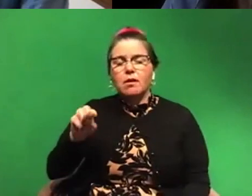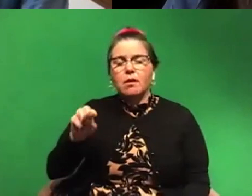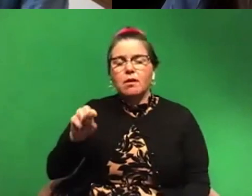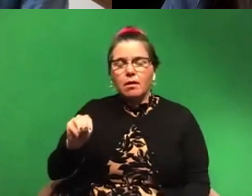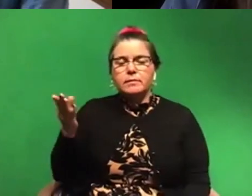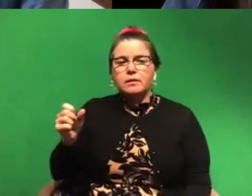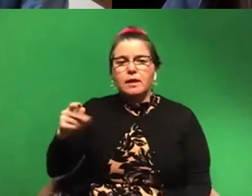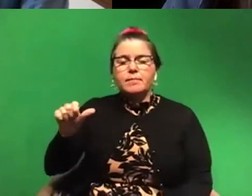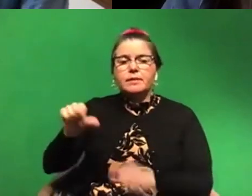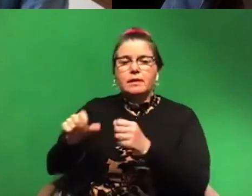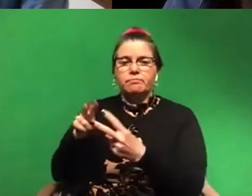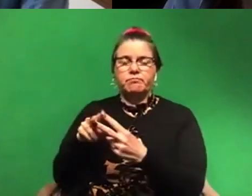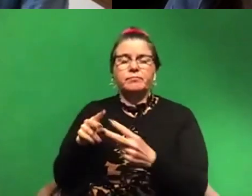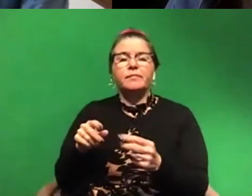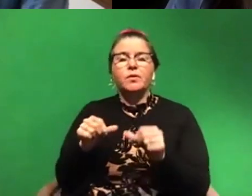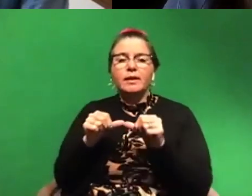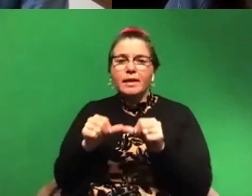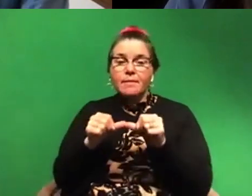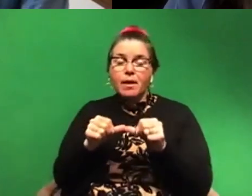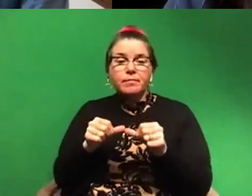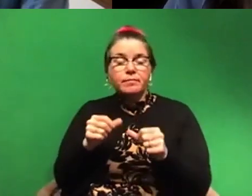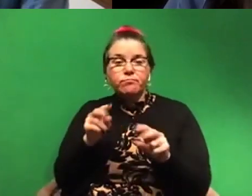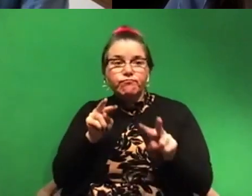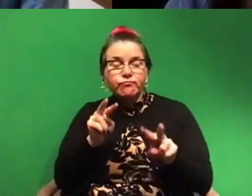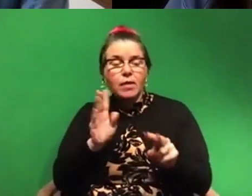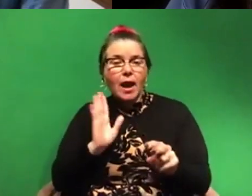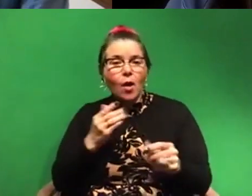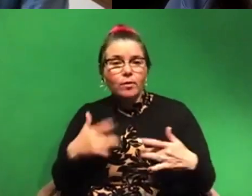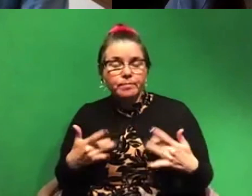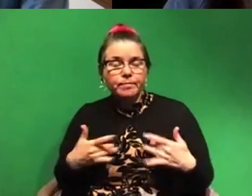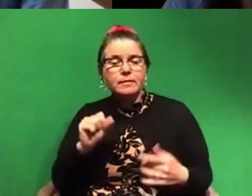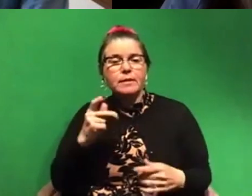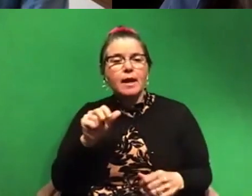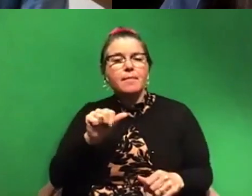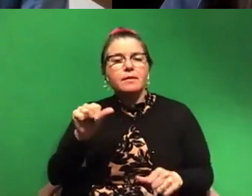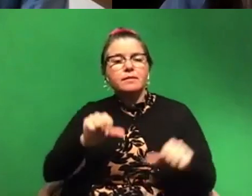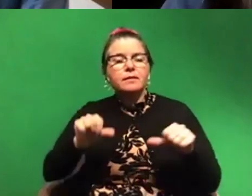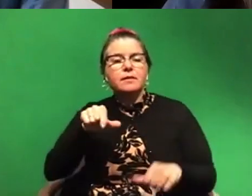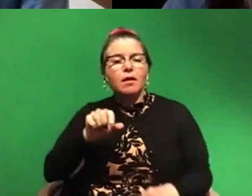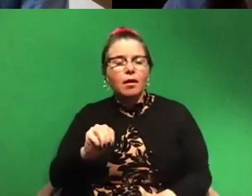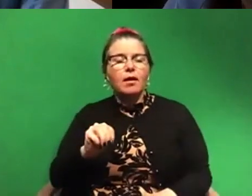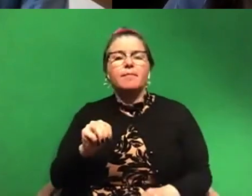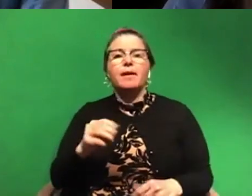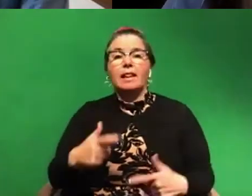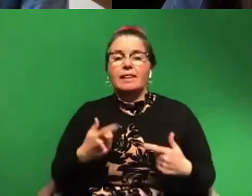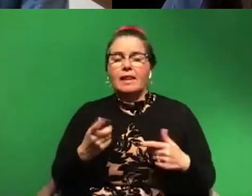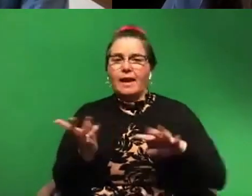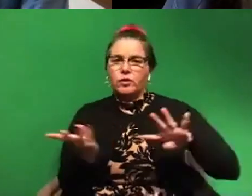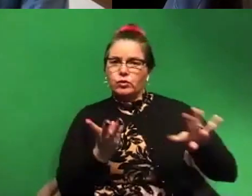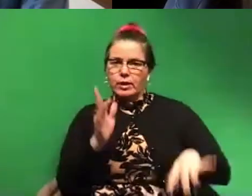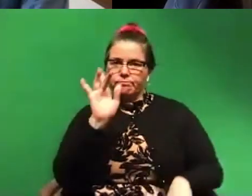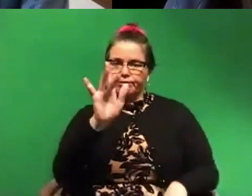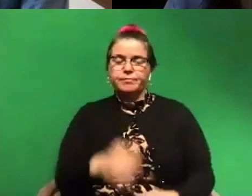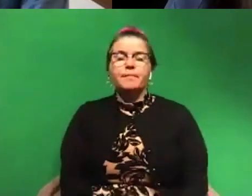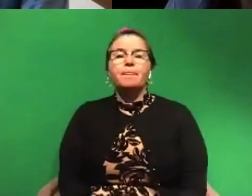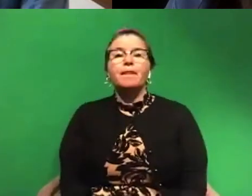you can keep up to date on what we have going on at Skype a scientist.com under the live stream tab. Um, if you have any suggestions of